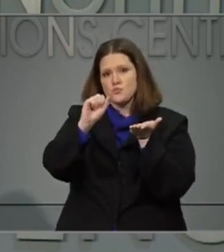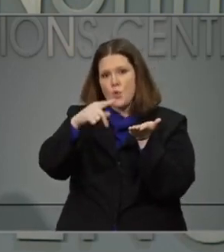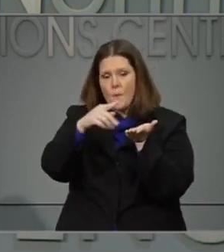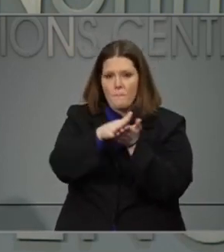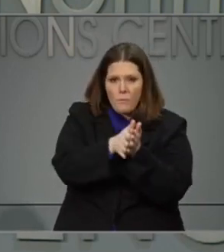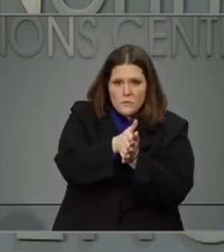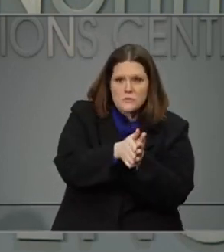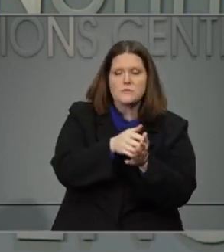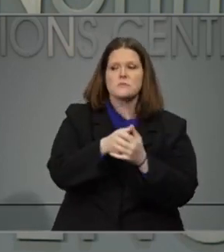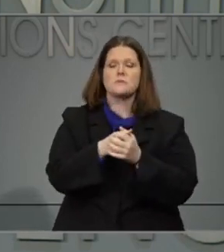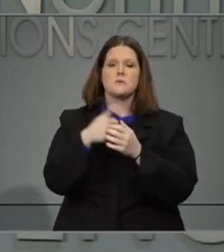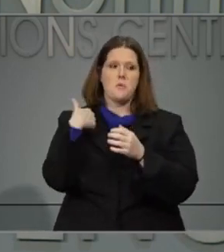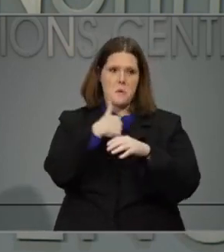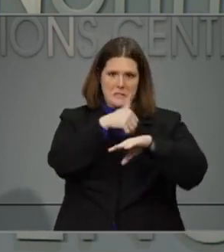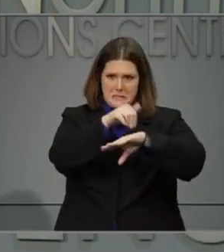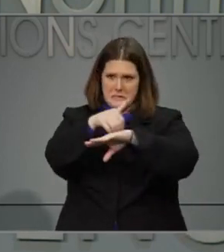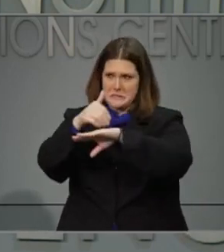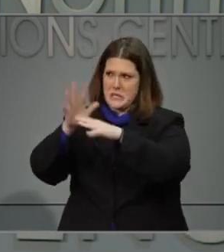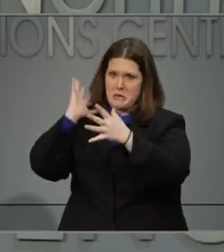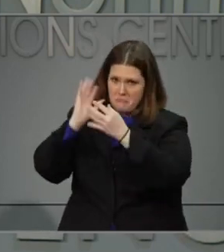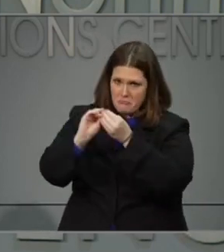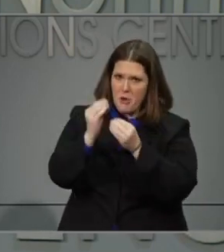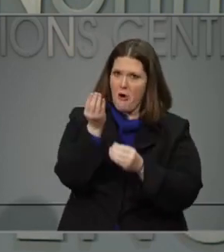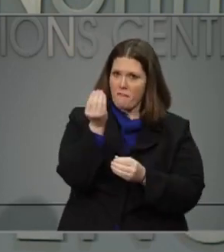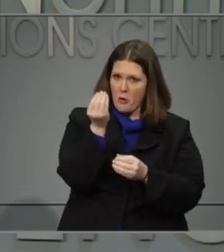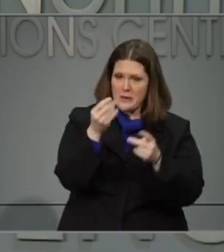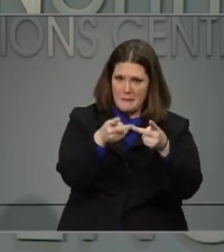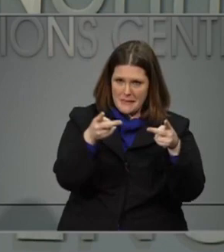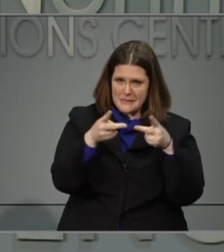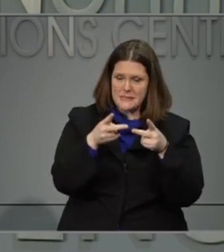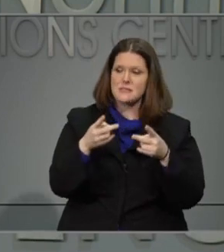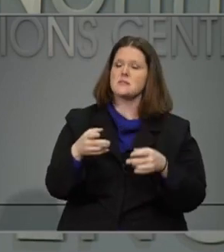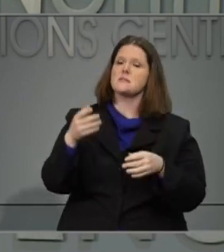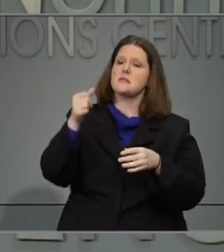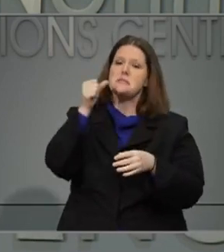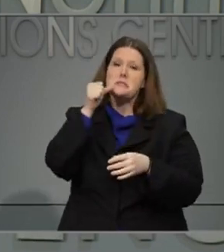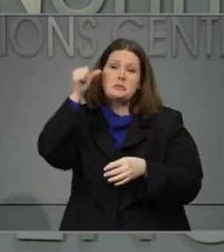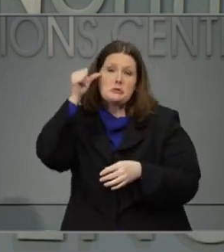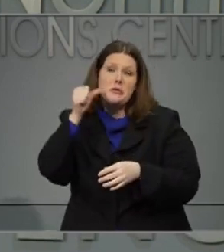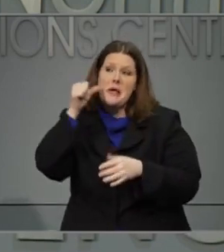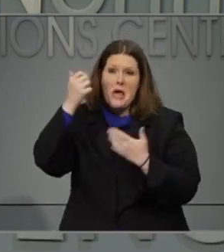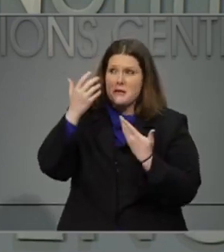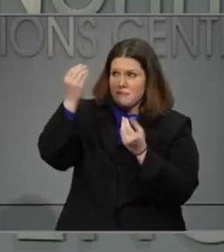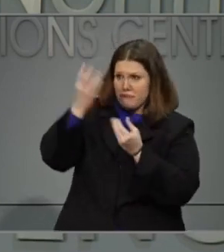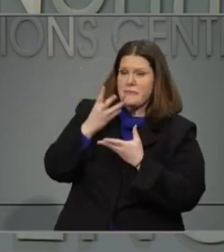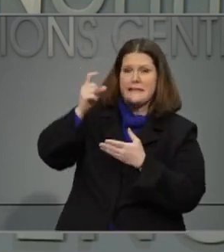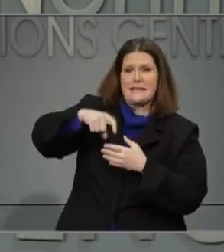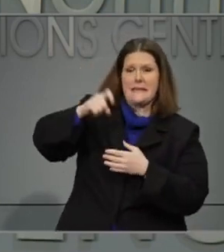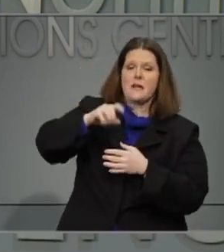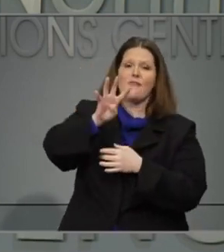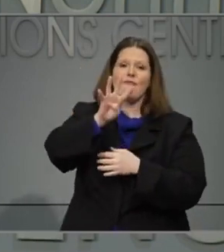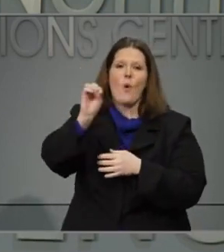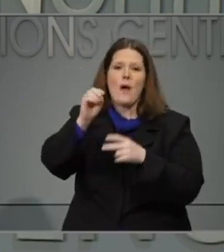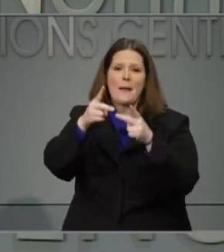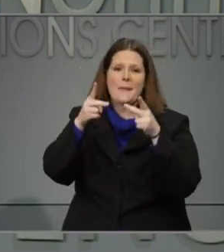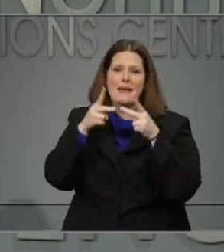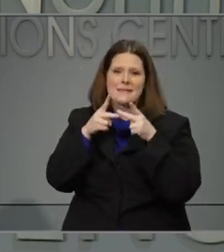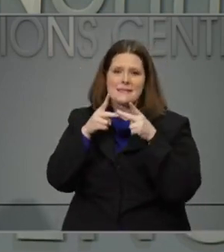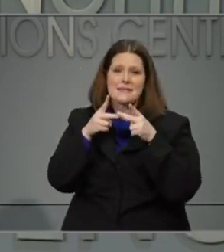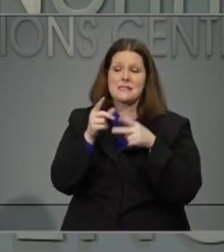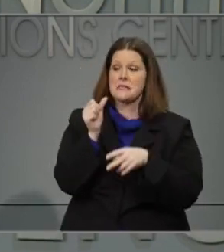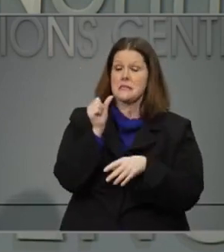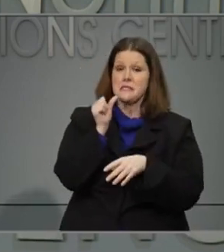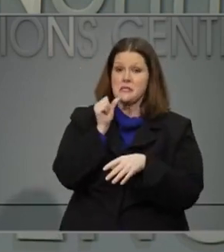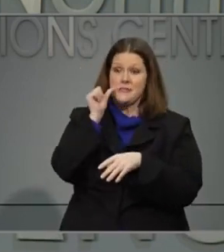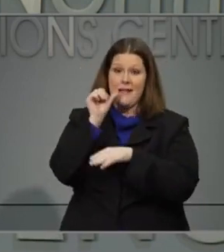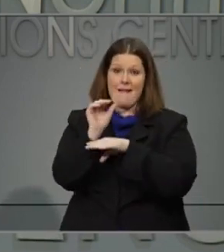14 locations and we received 40 requests for PPE just yesterday. We've received 45 requests for